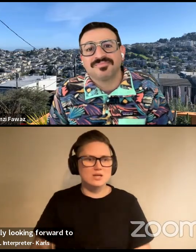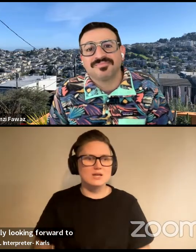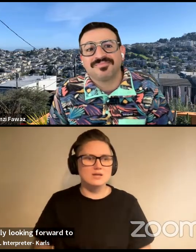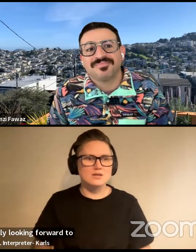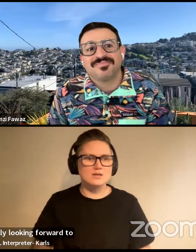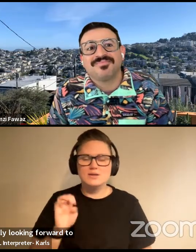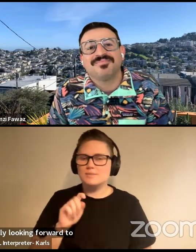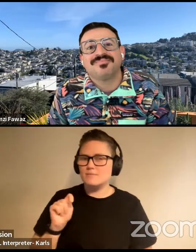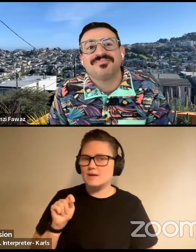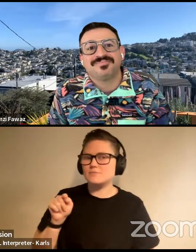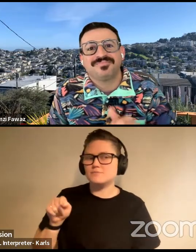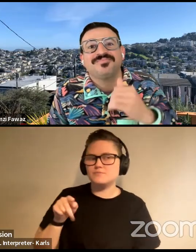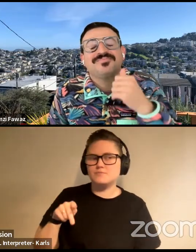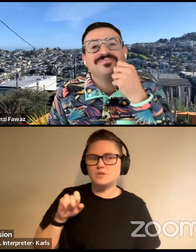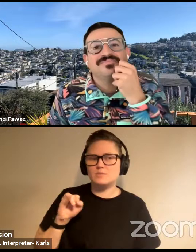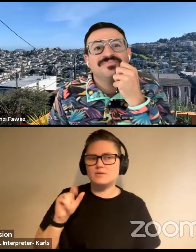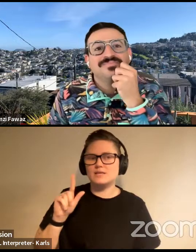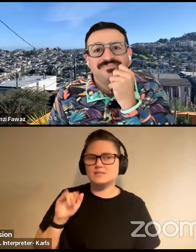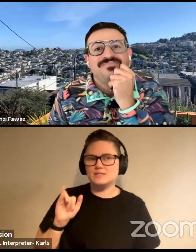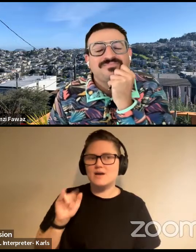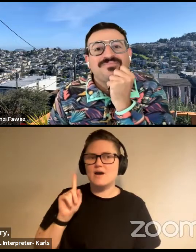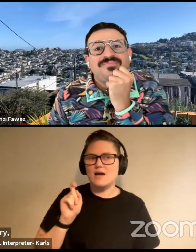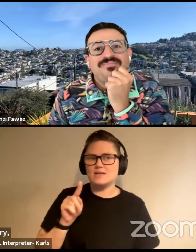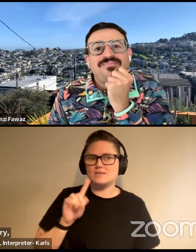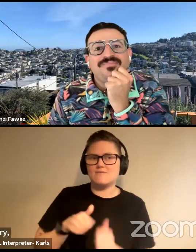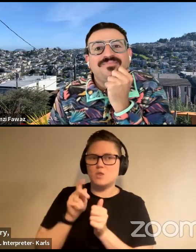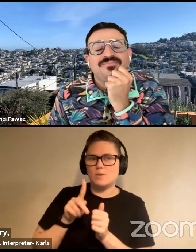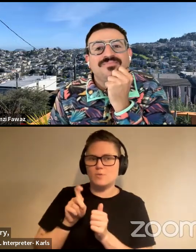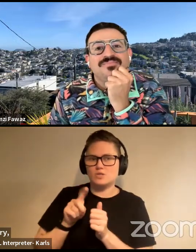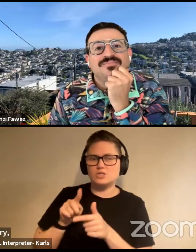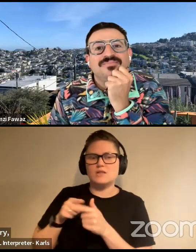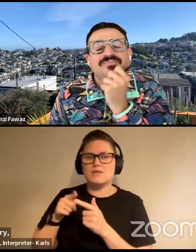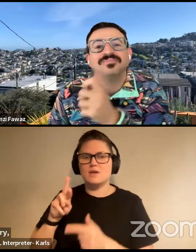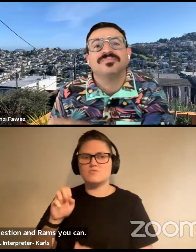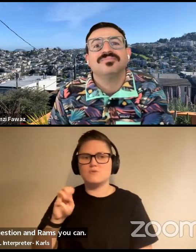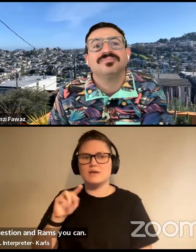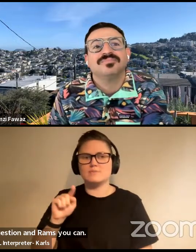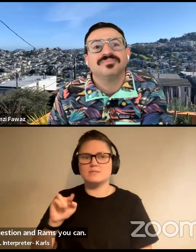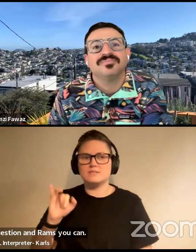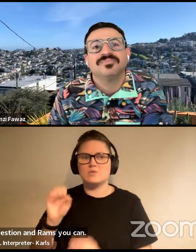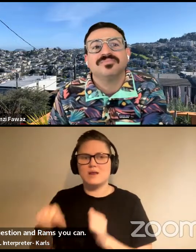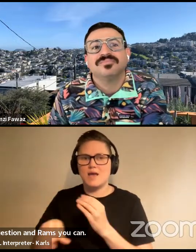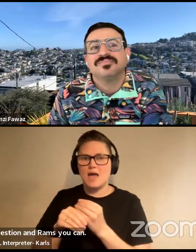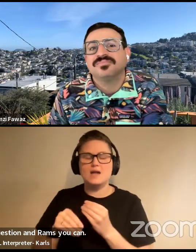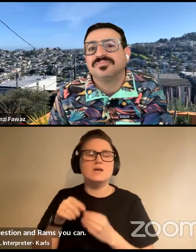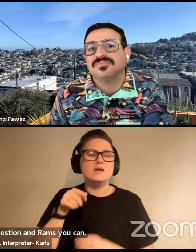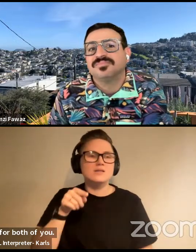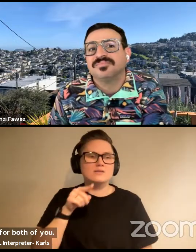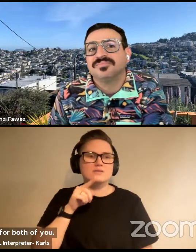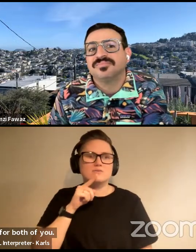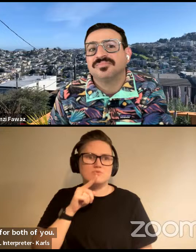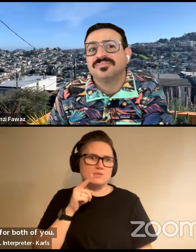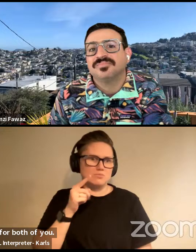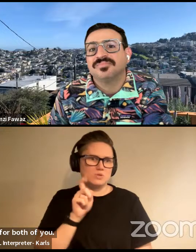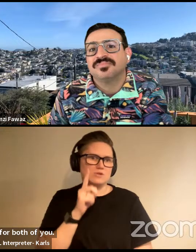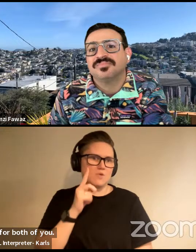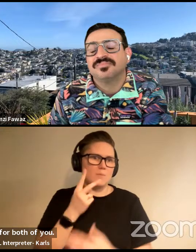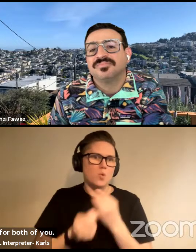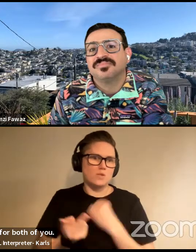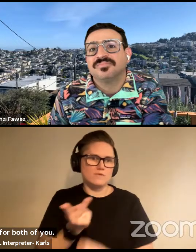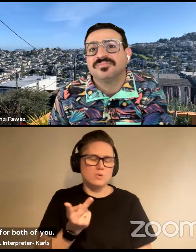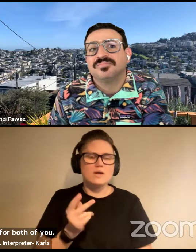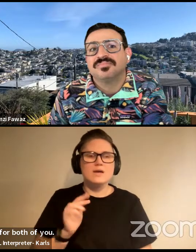sorry, Paisley, I'll ask a follow up question, then Ramsey, can pop in how, and this is for both of you, how, how conscious of class